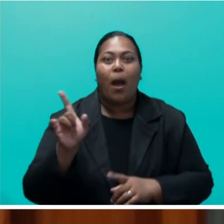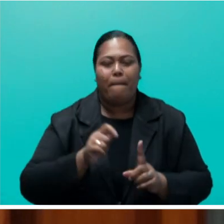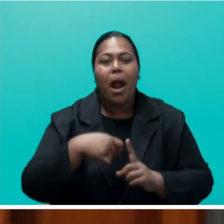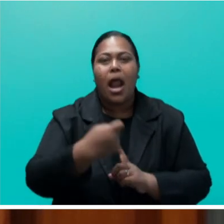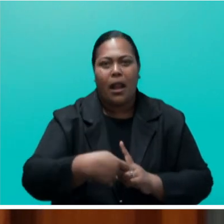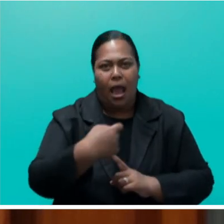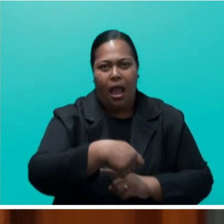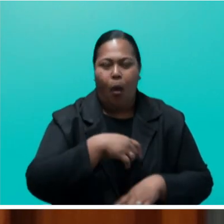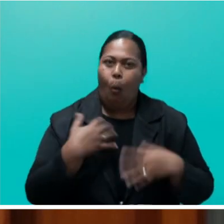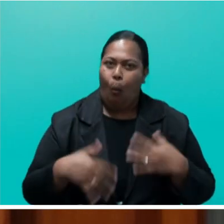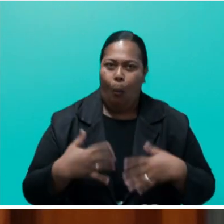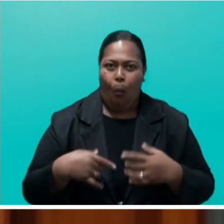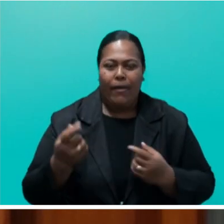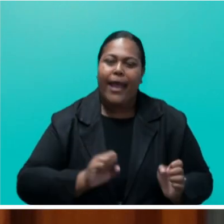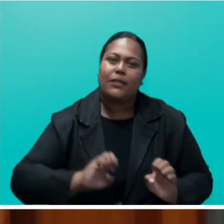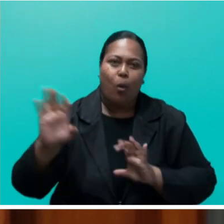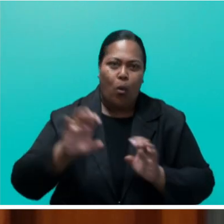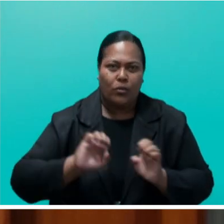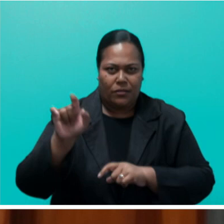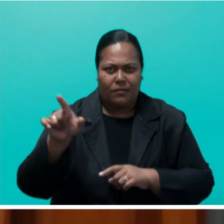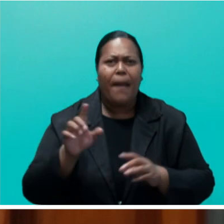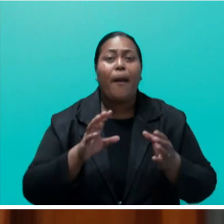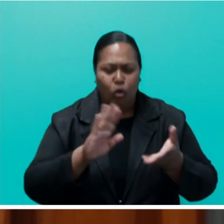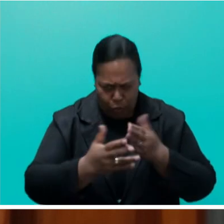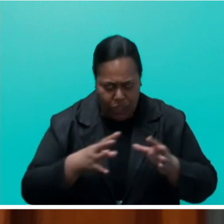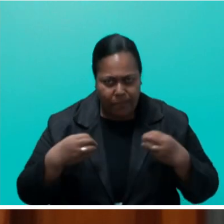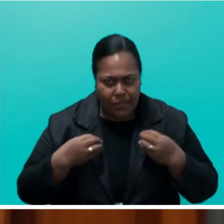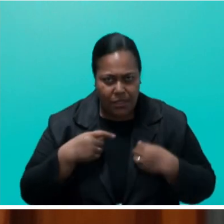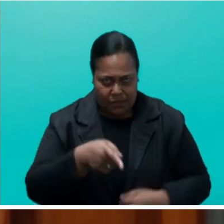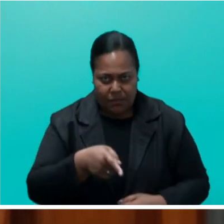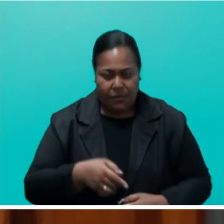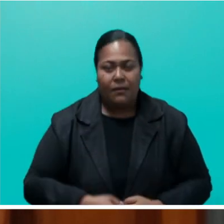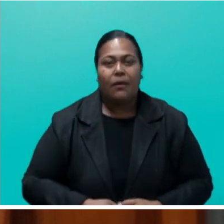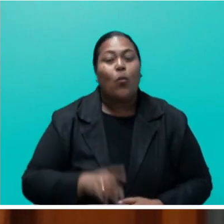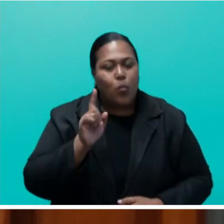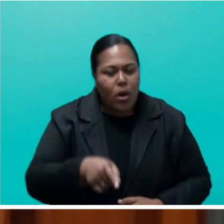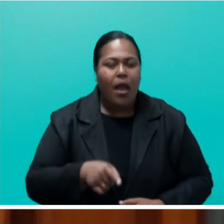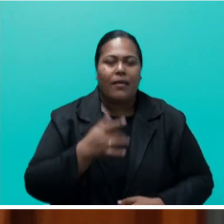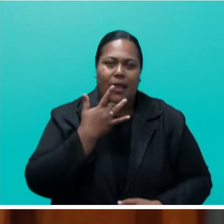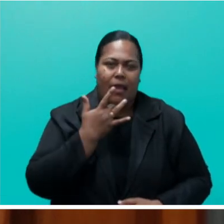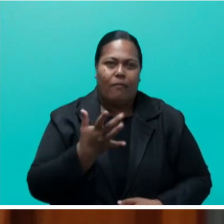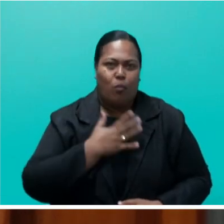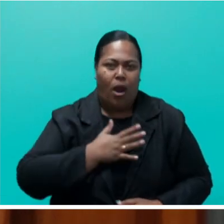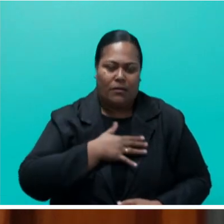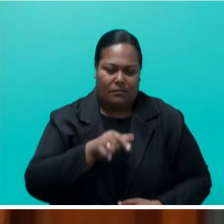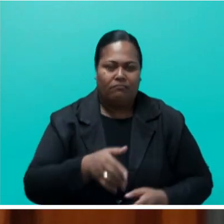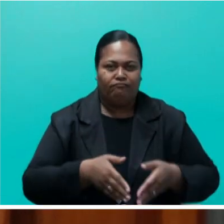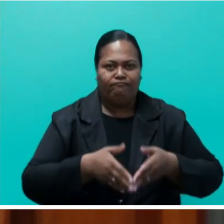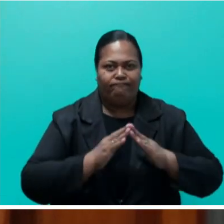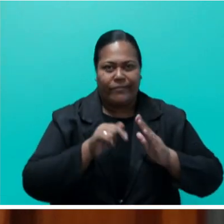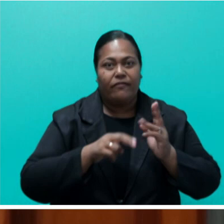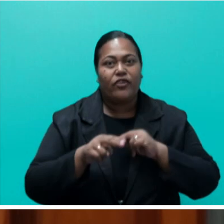Jordan through our cooperative, sir. So this is the type of potential that exists in